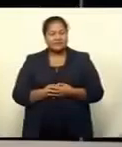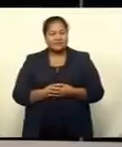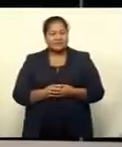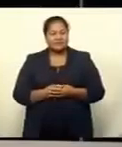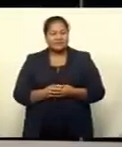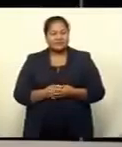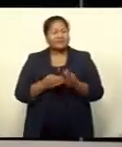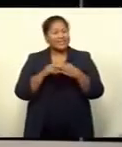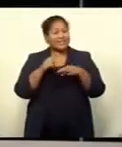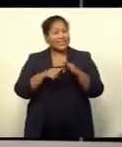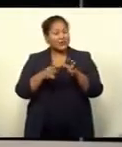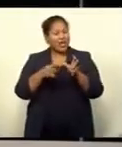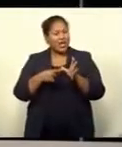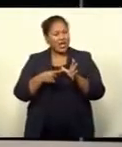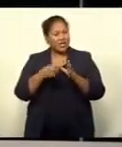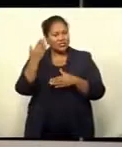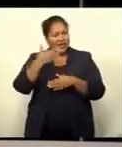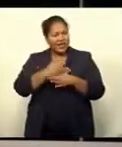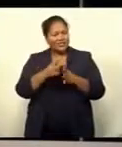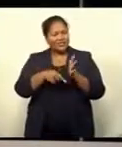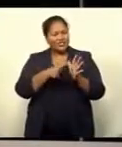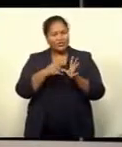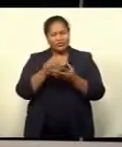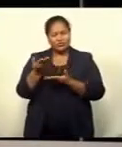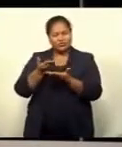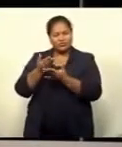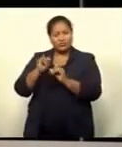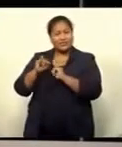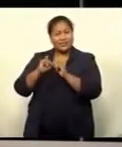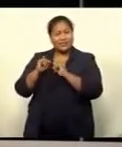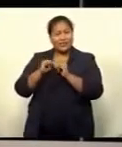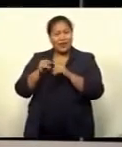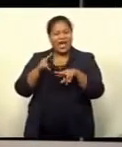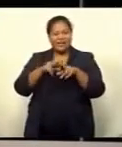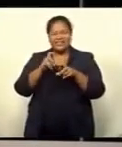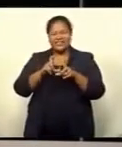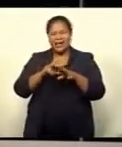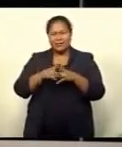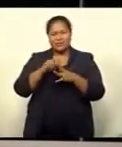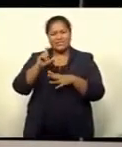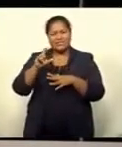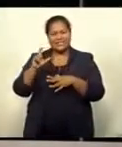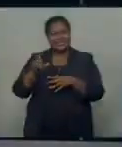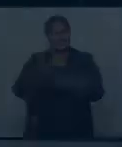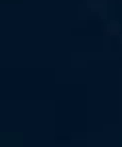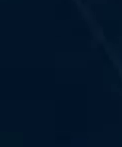in Q&A tonight Jeshul I'll speaks with Fiji Women's Crisis Center coordinator Shamima Ali